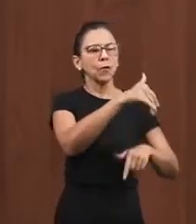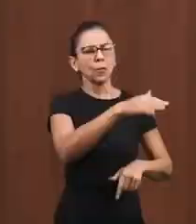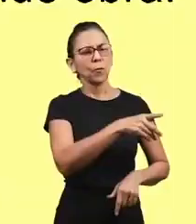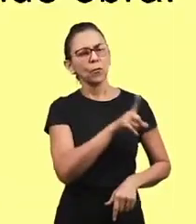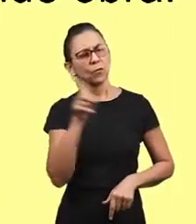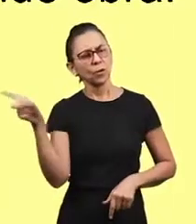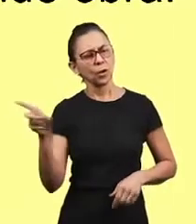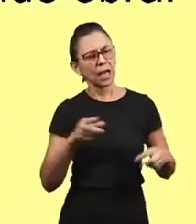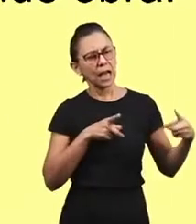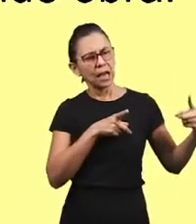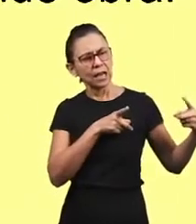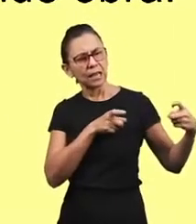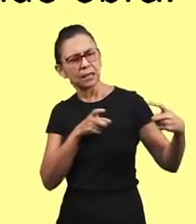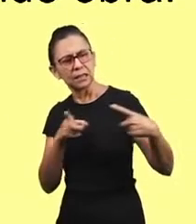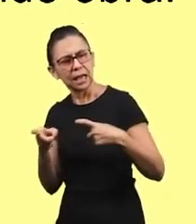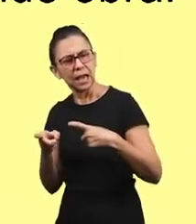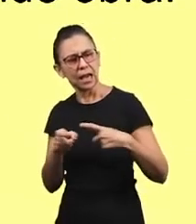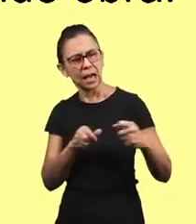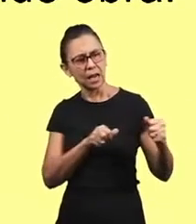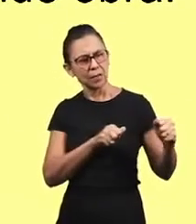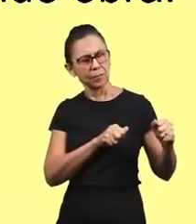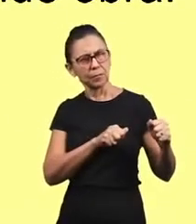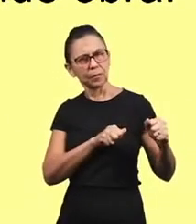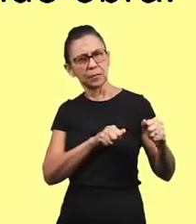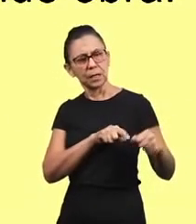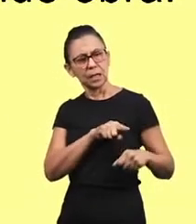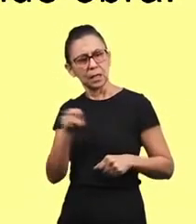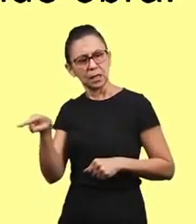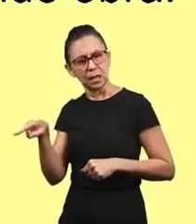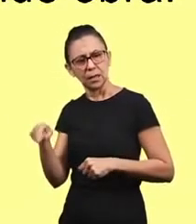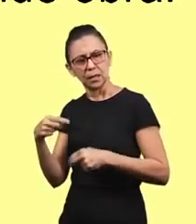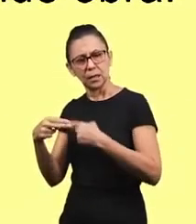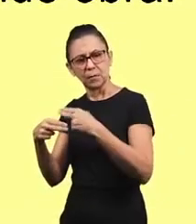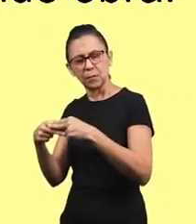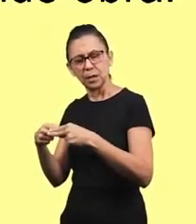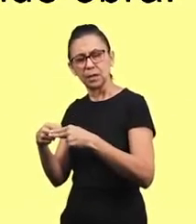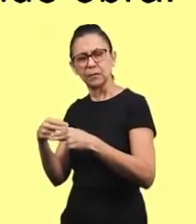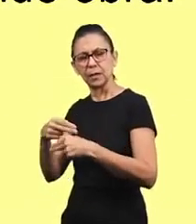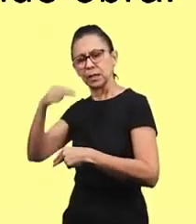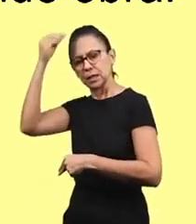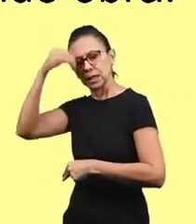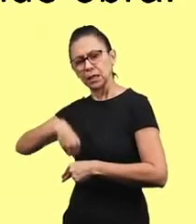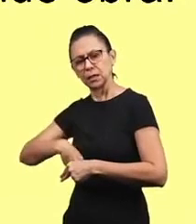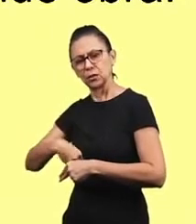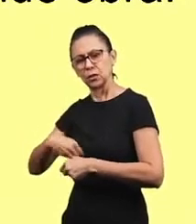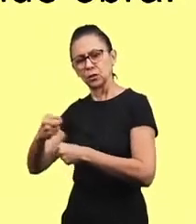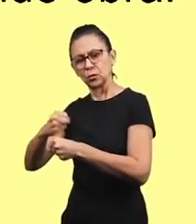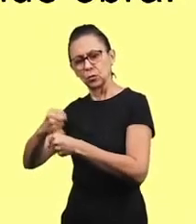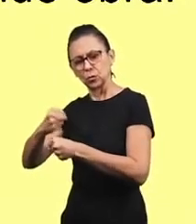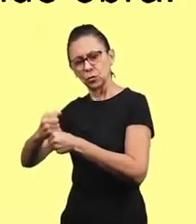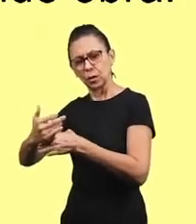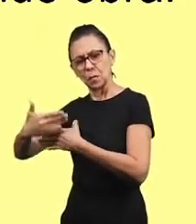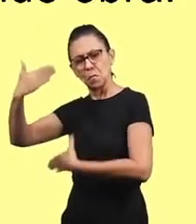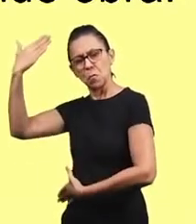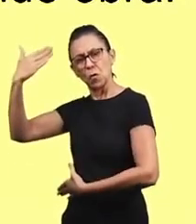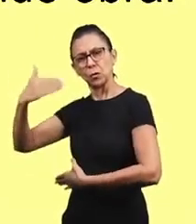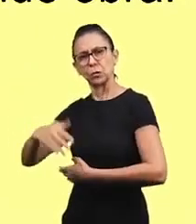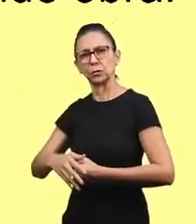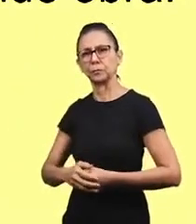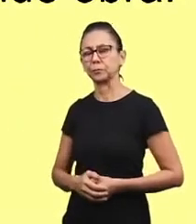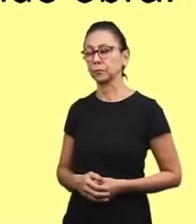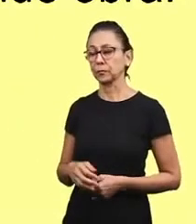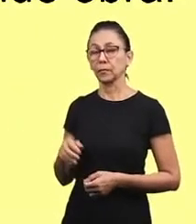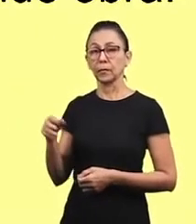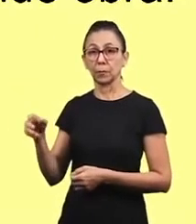construction but Nehemiah had his heart firm in the Lord and so he prepared the people